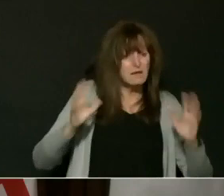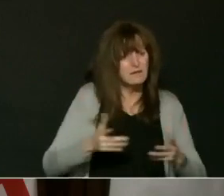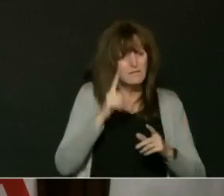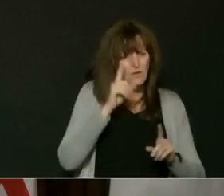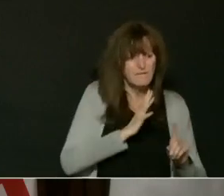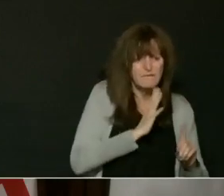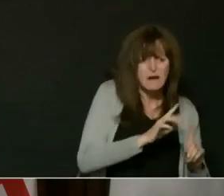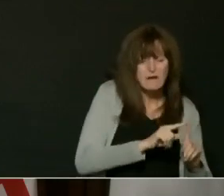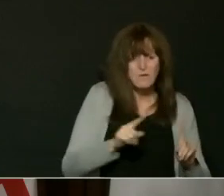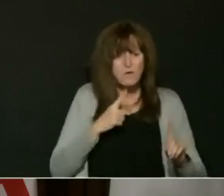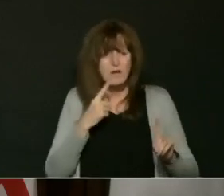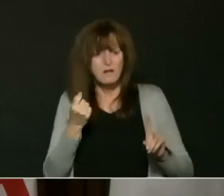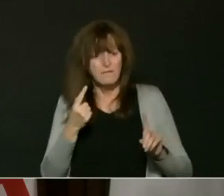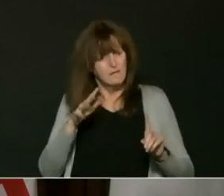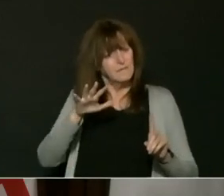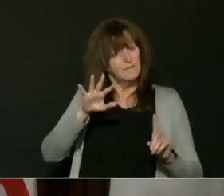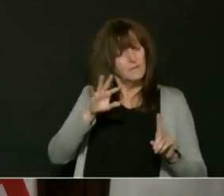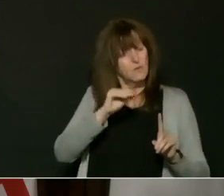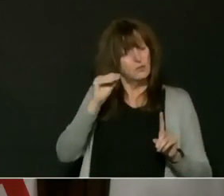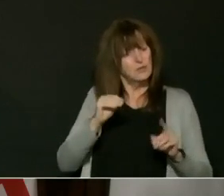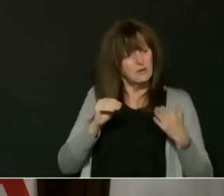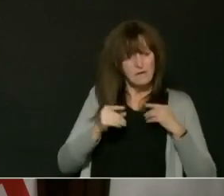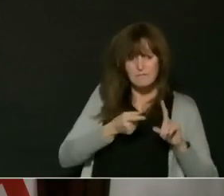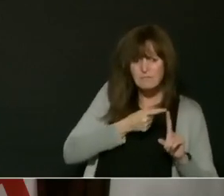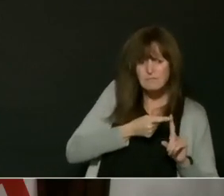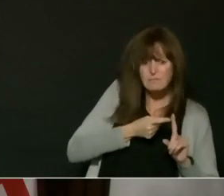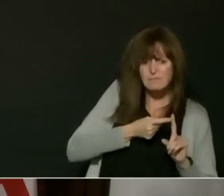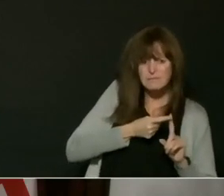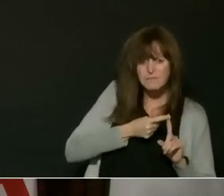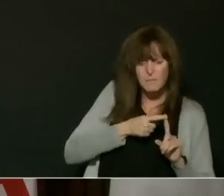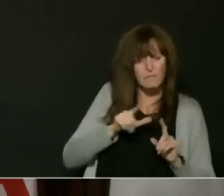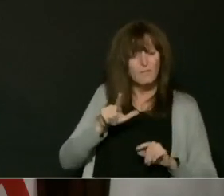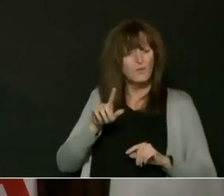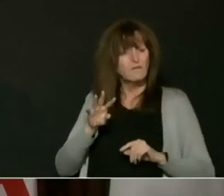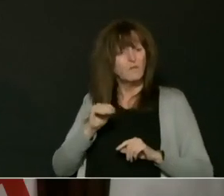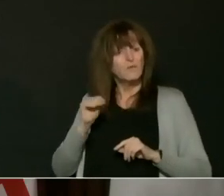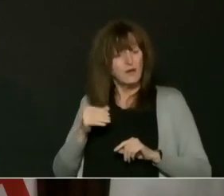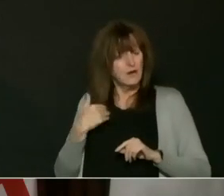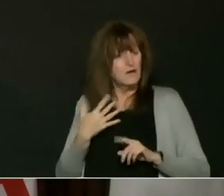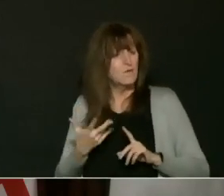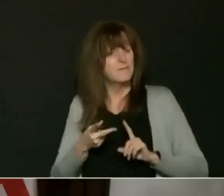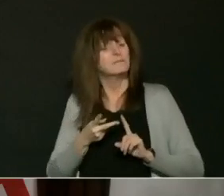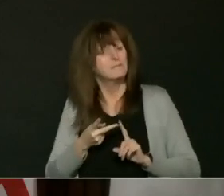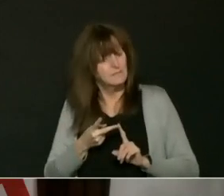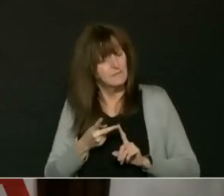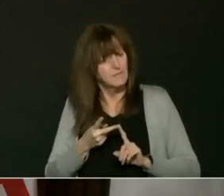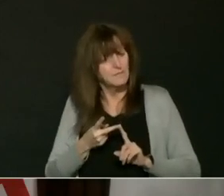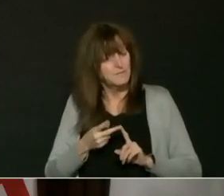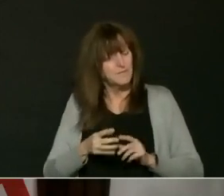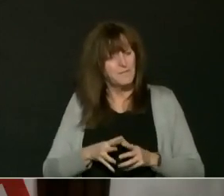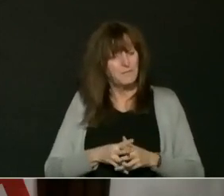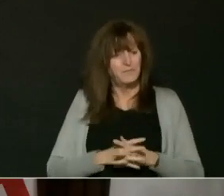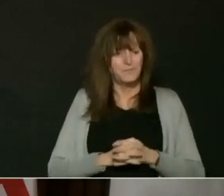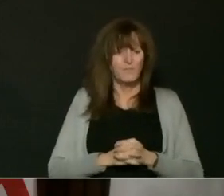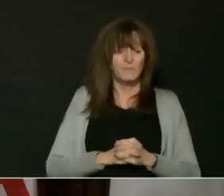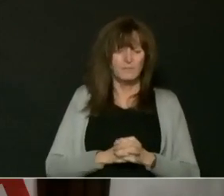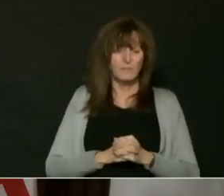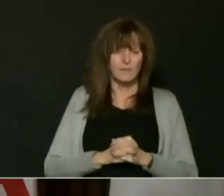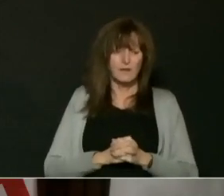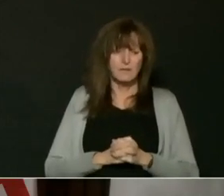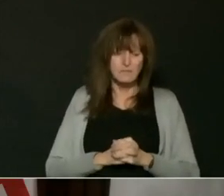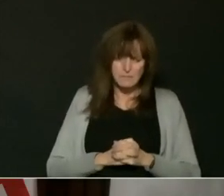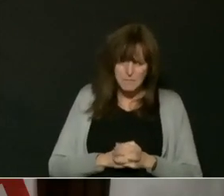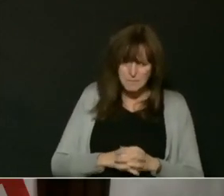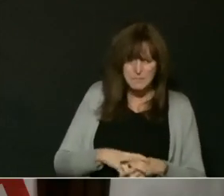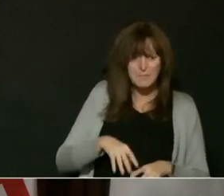have one dose and over 24% have two doses. And over 6.7 million Ontarians